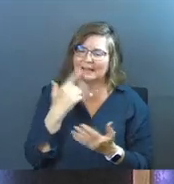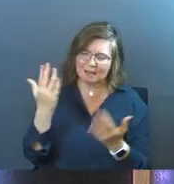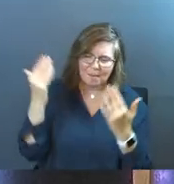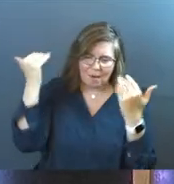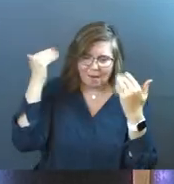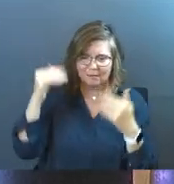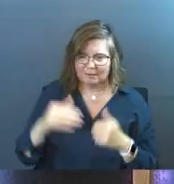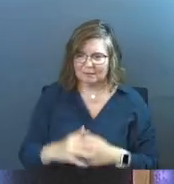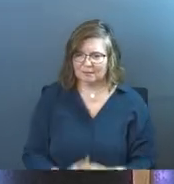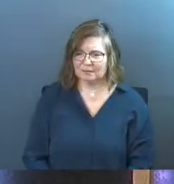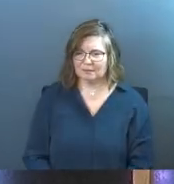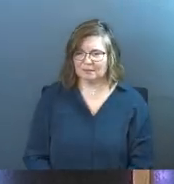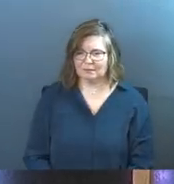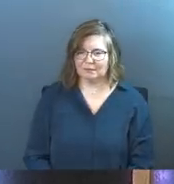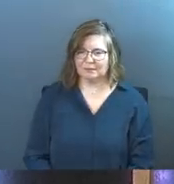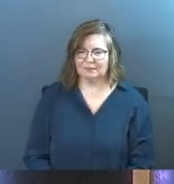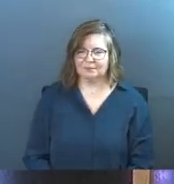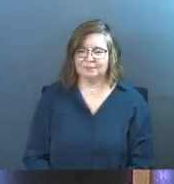come on.